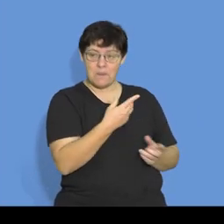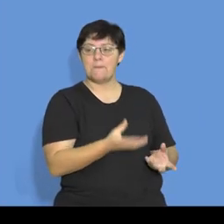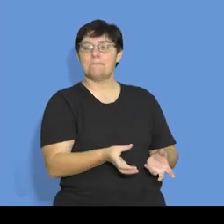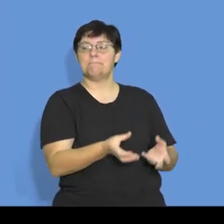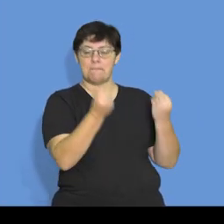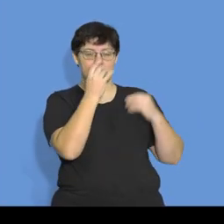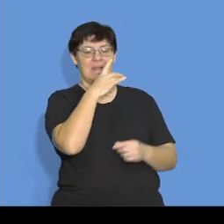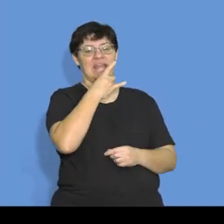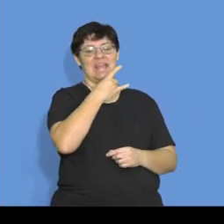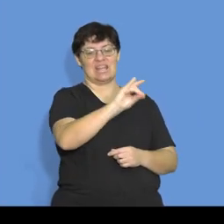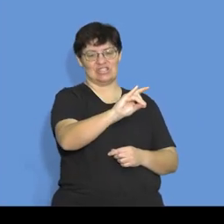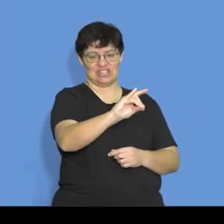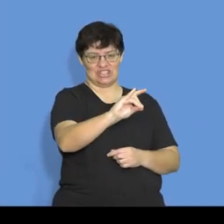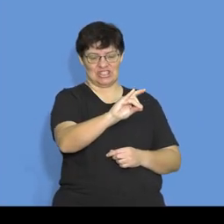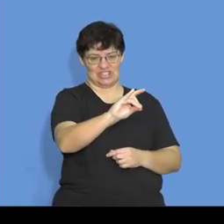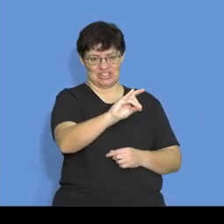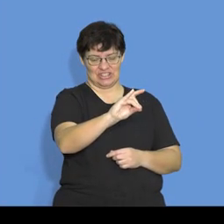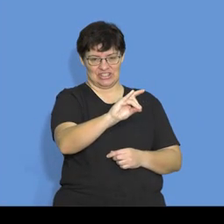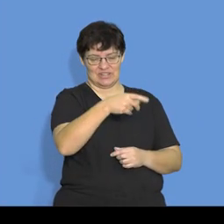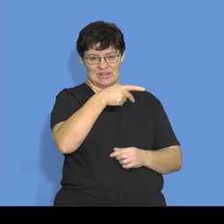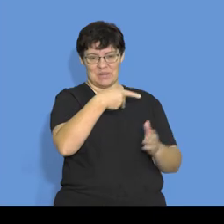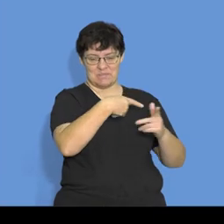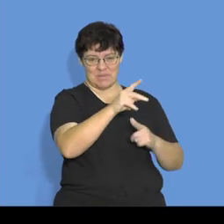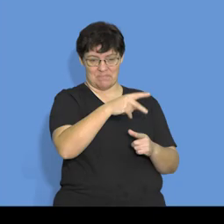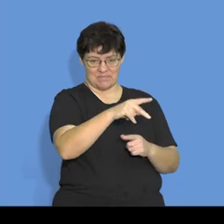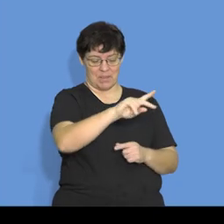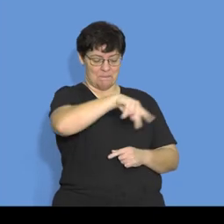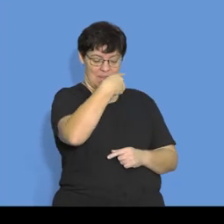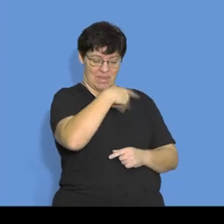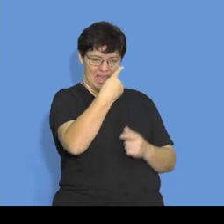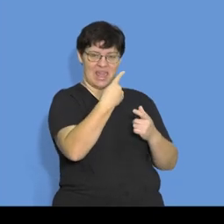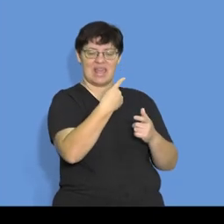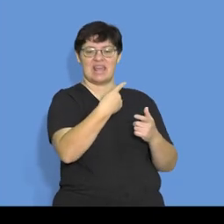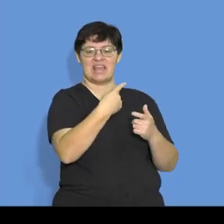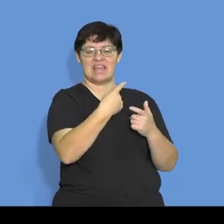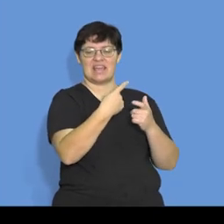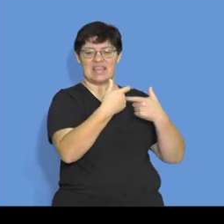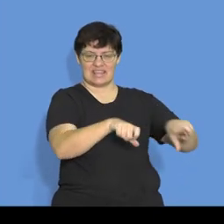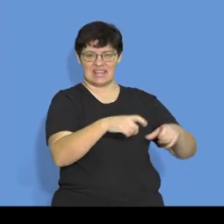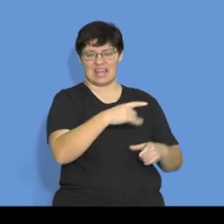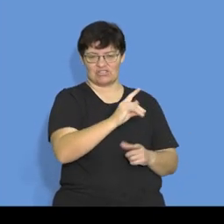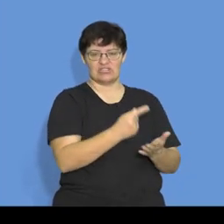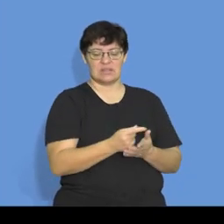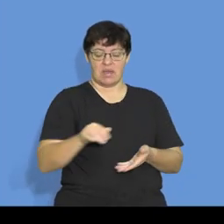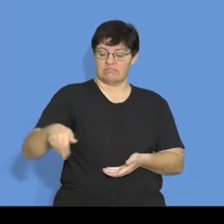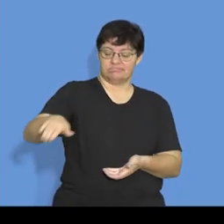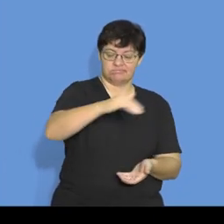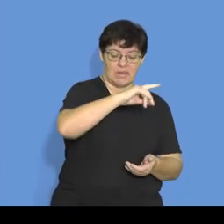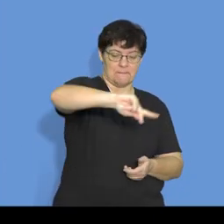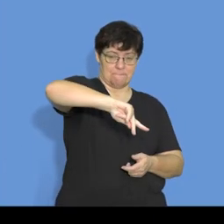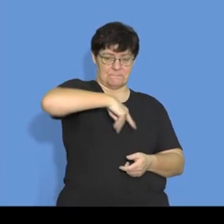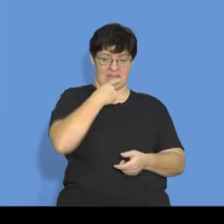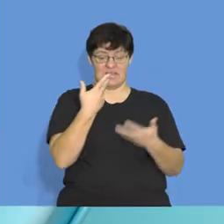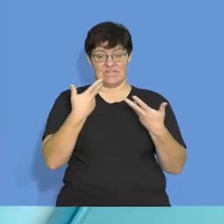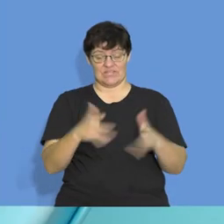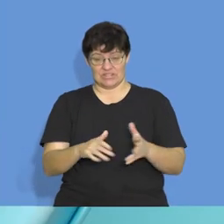your cash items. As you can see, cash sales, collections from debtors. Now, remember, in the previous